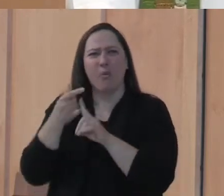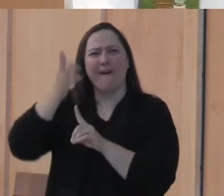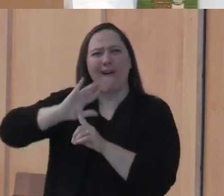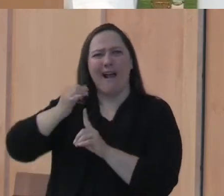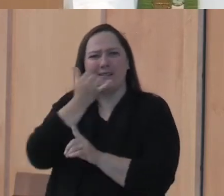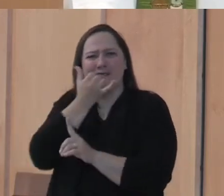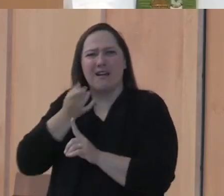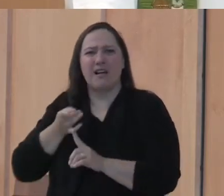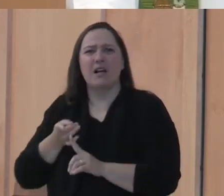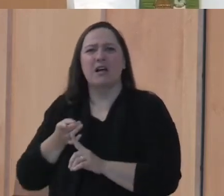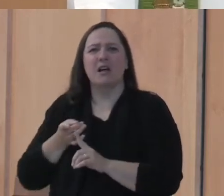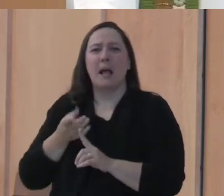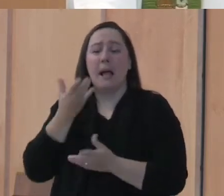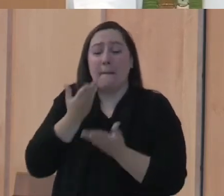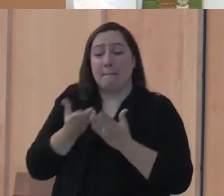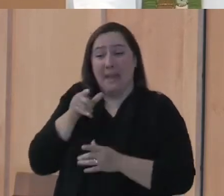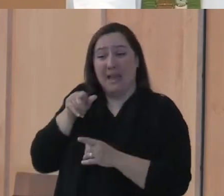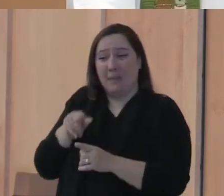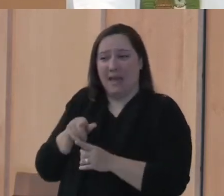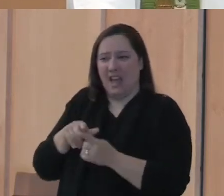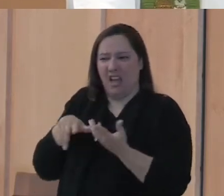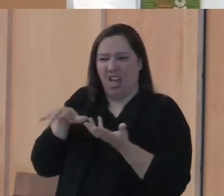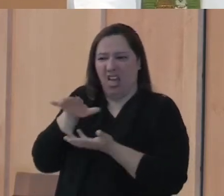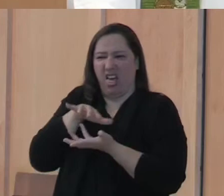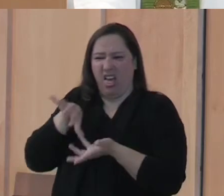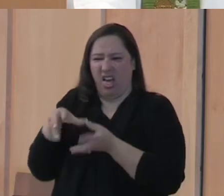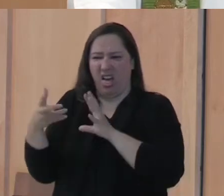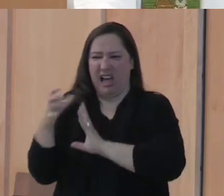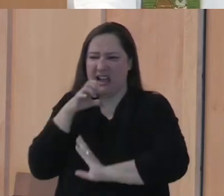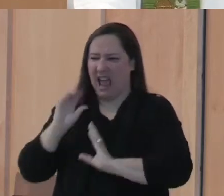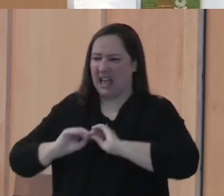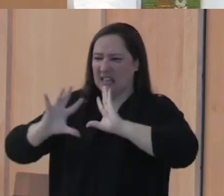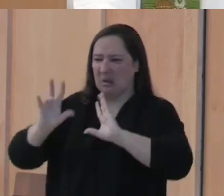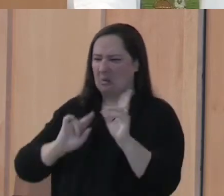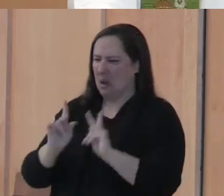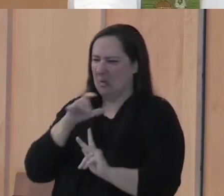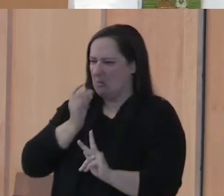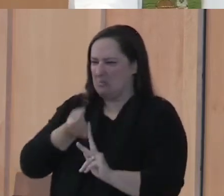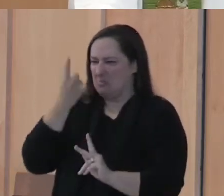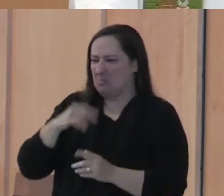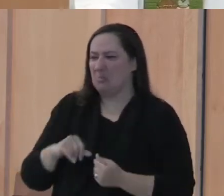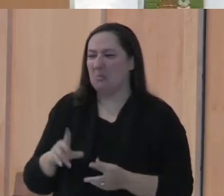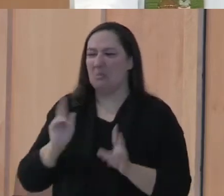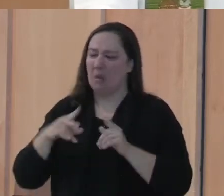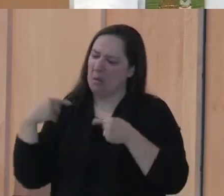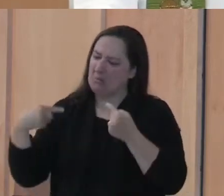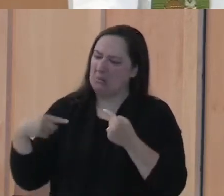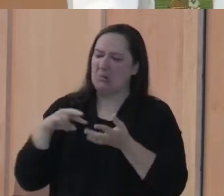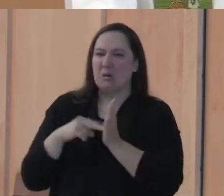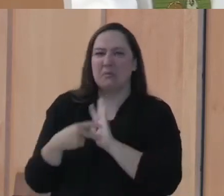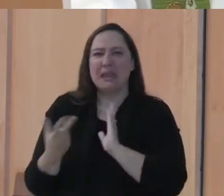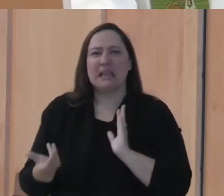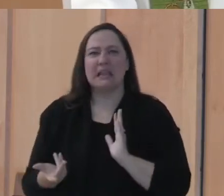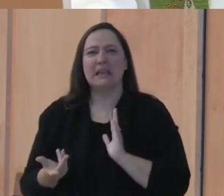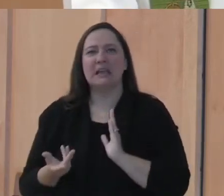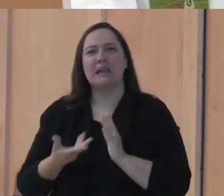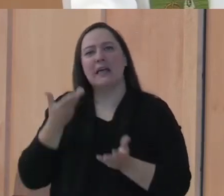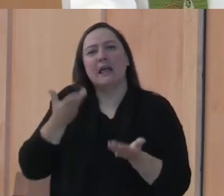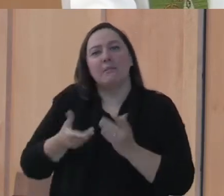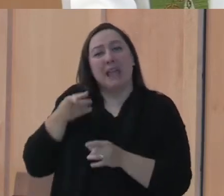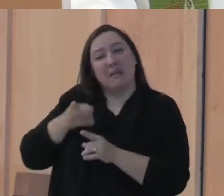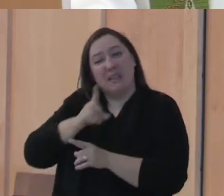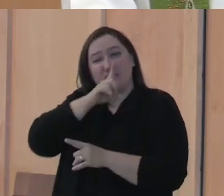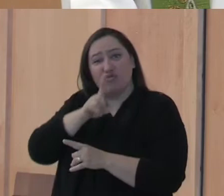Maybe it's just so mixed up and unclear that people don't really know what it says. People just argue about what the word says. Maybe God's word doesn't